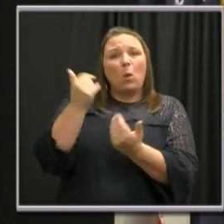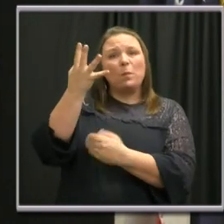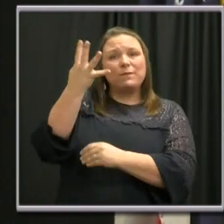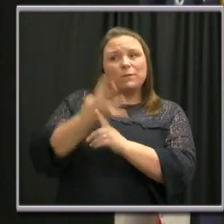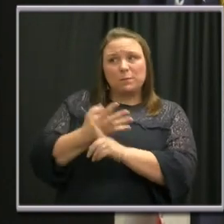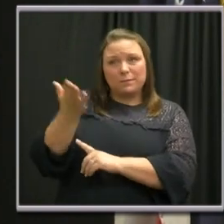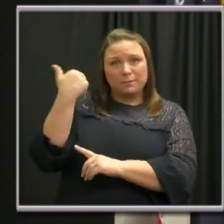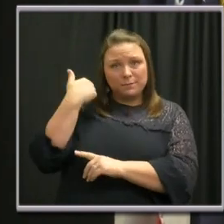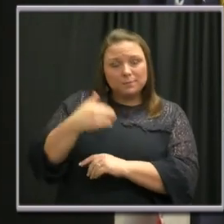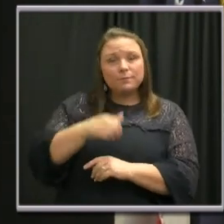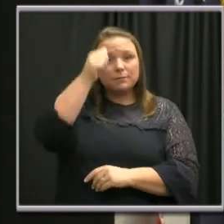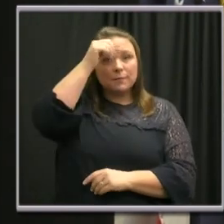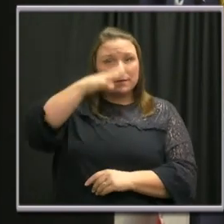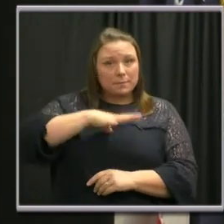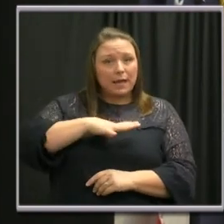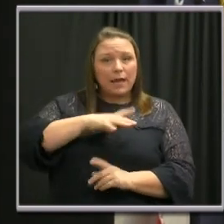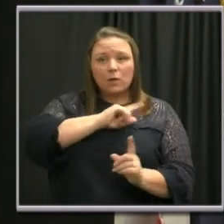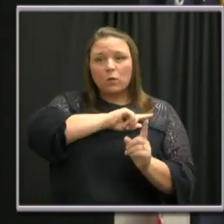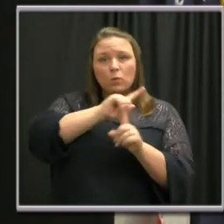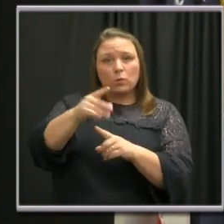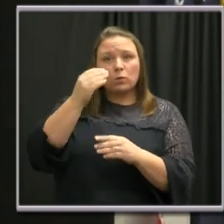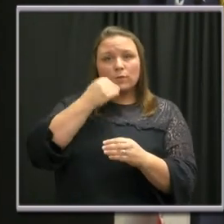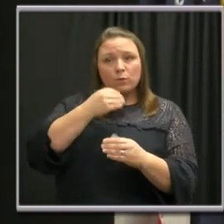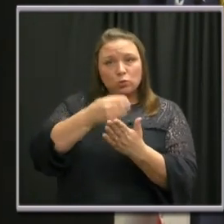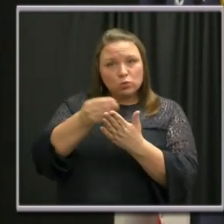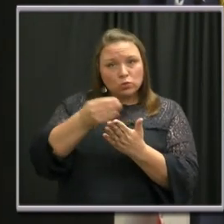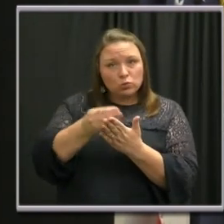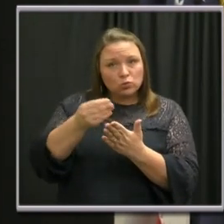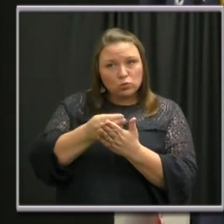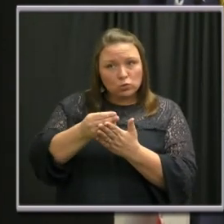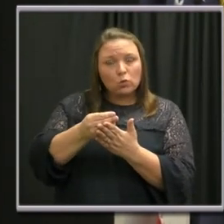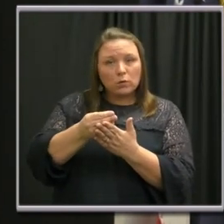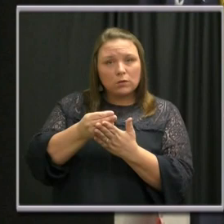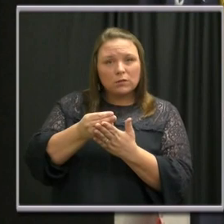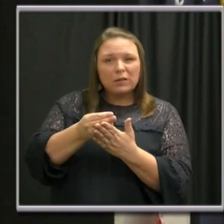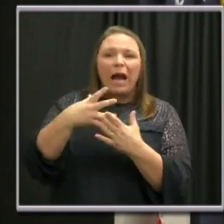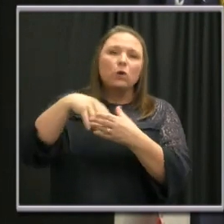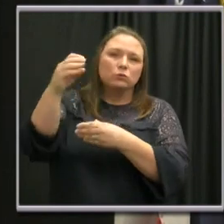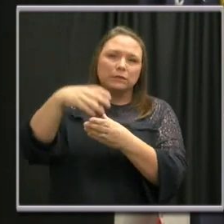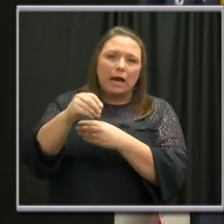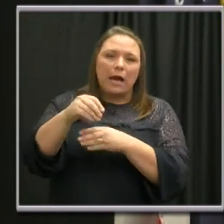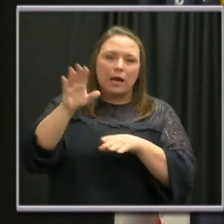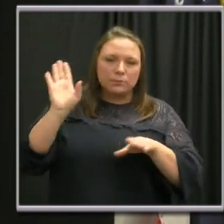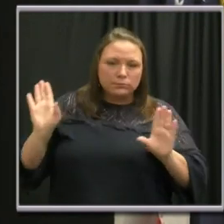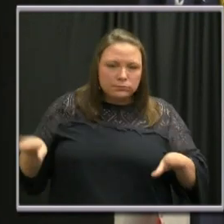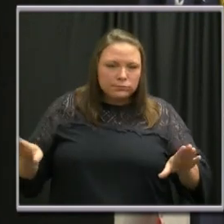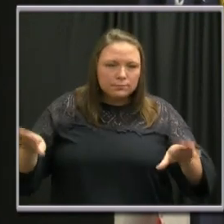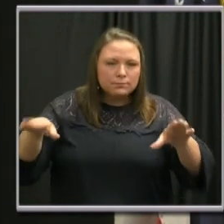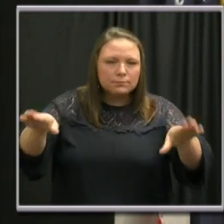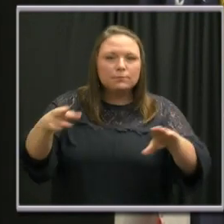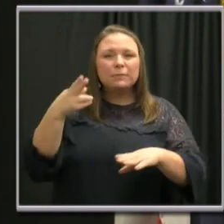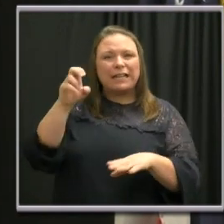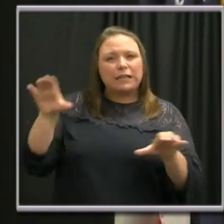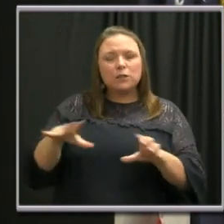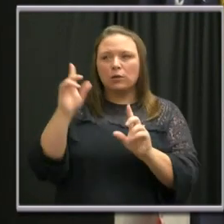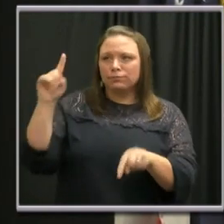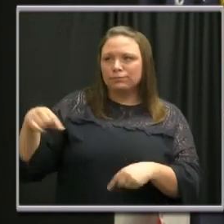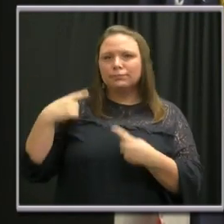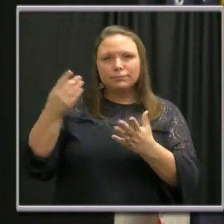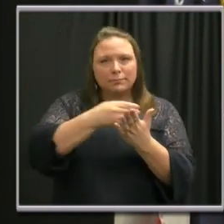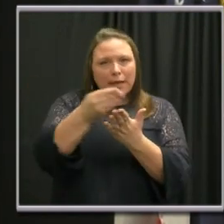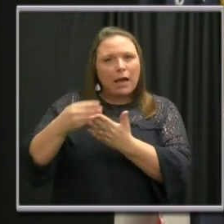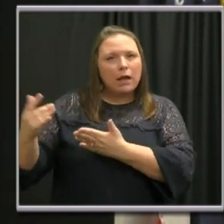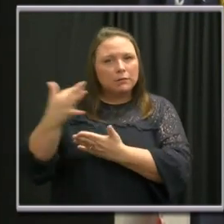a man went to a food market, an outdoor market, to get food, something he had probably done many, many times